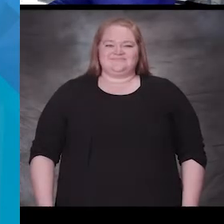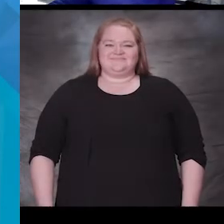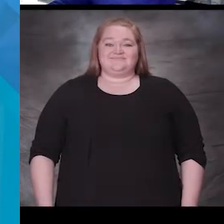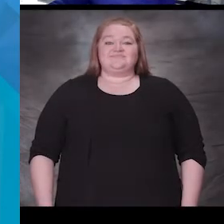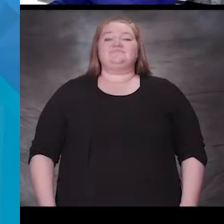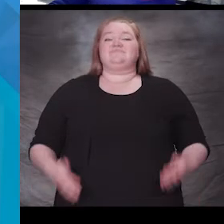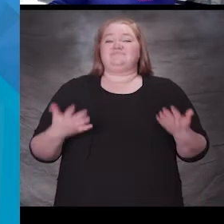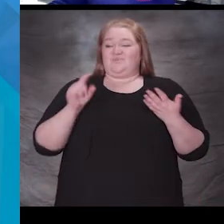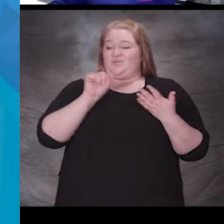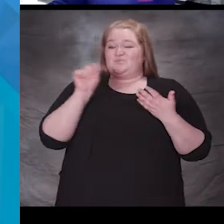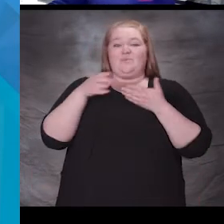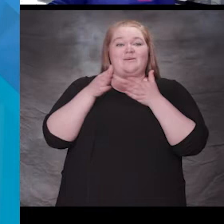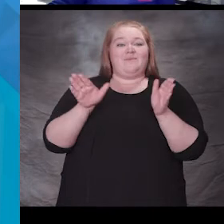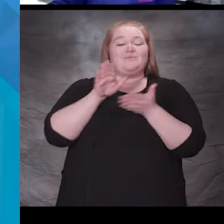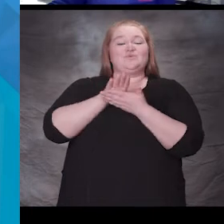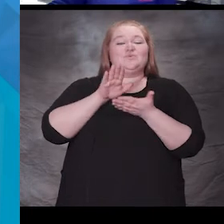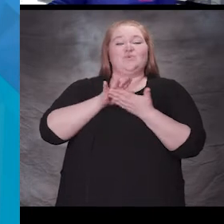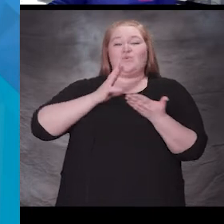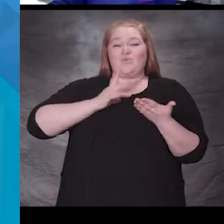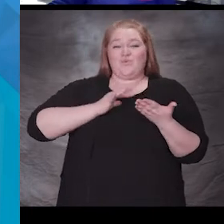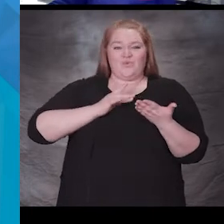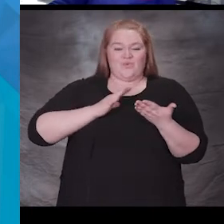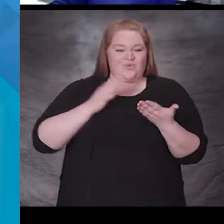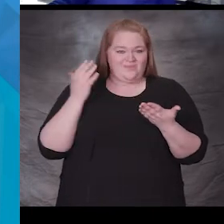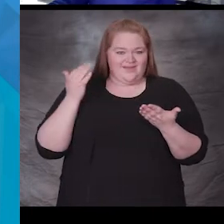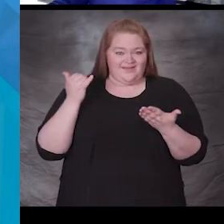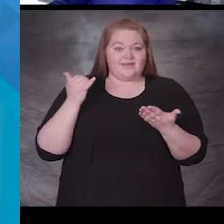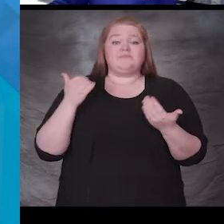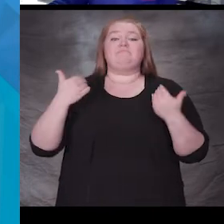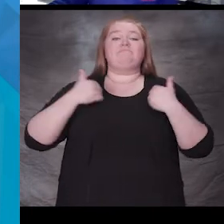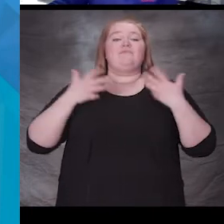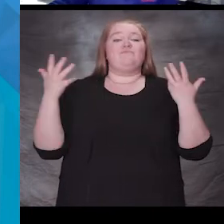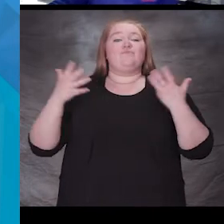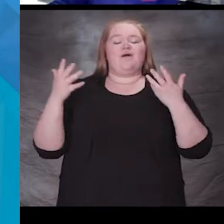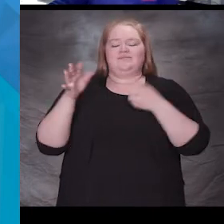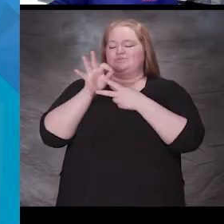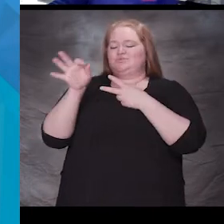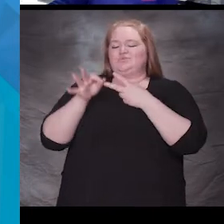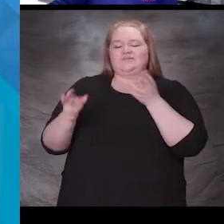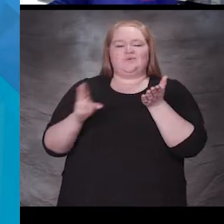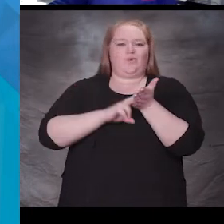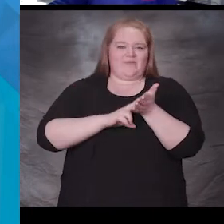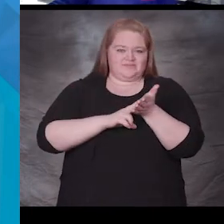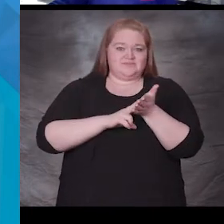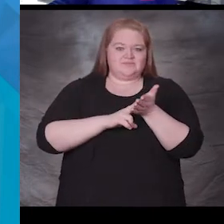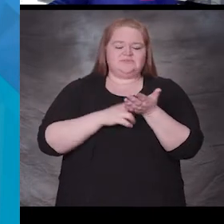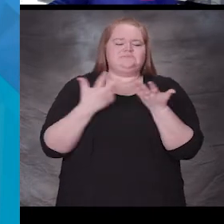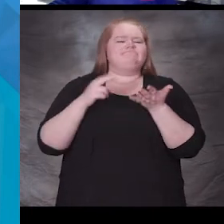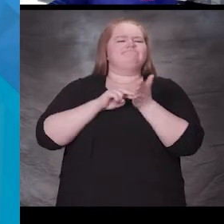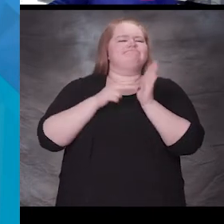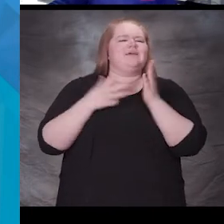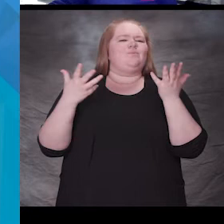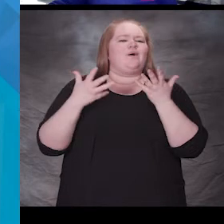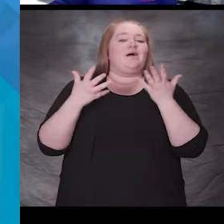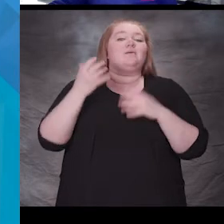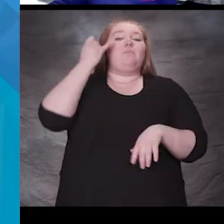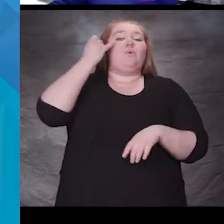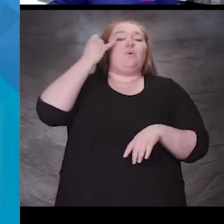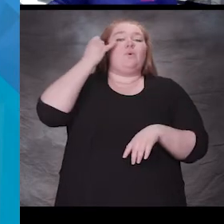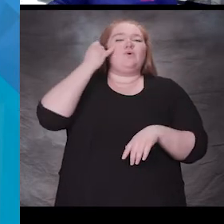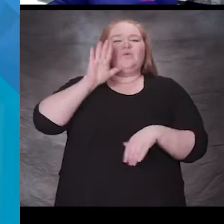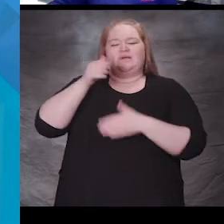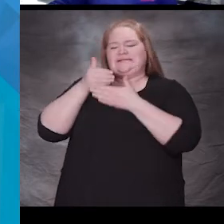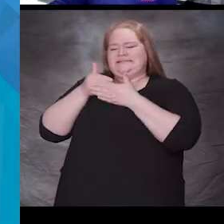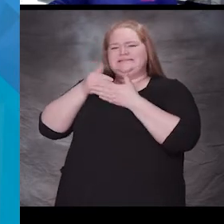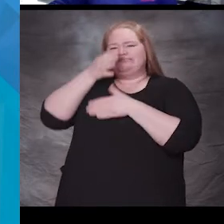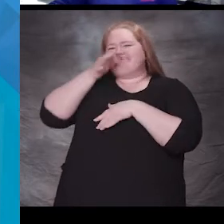One of the wonderful things about Tacoma Public Schools is that we have choice enrollment. So through choice enrollment, you can fill